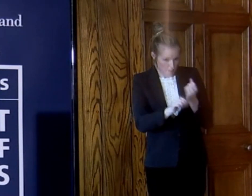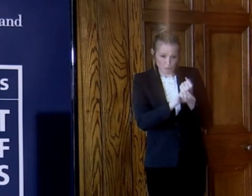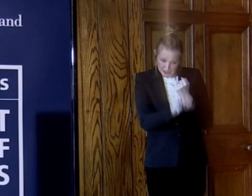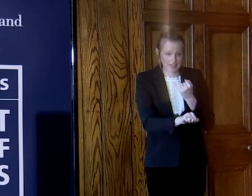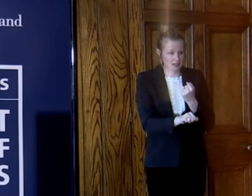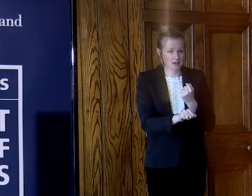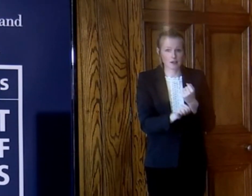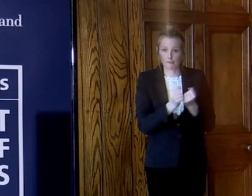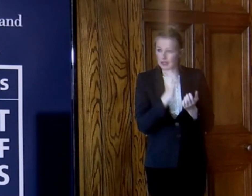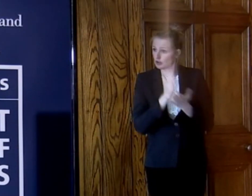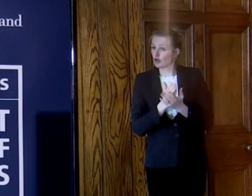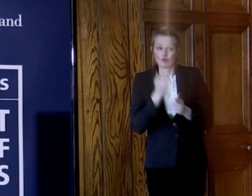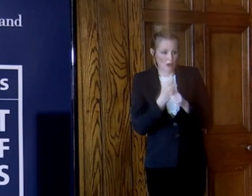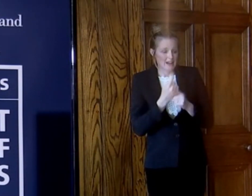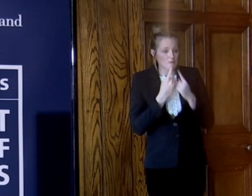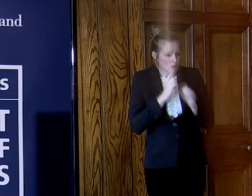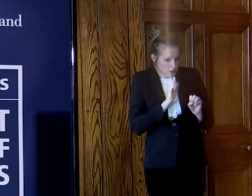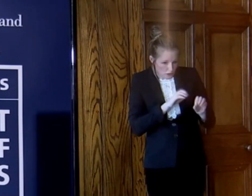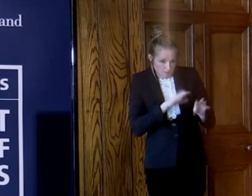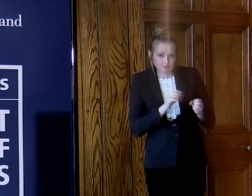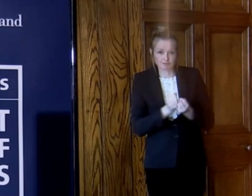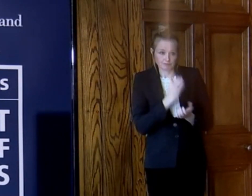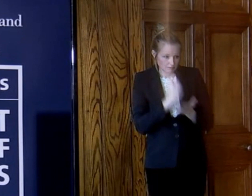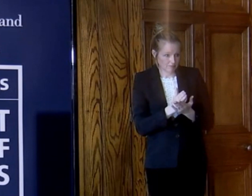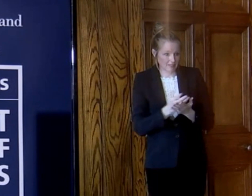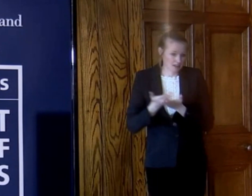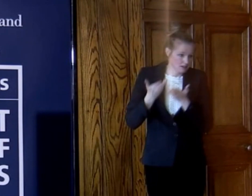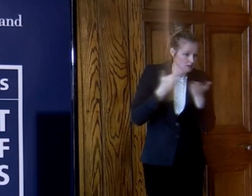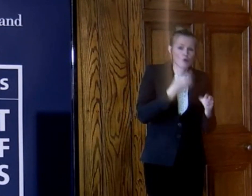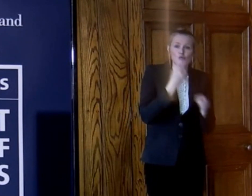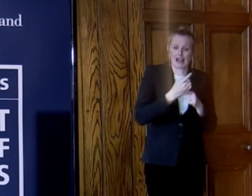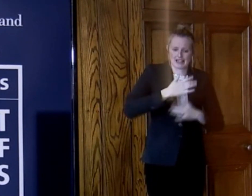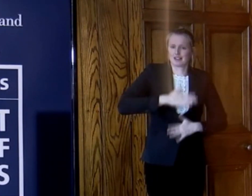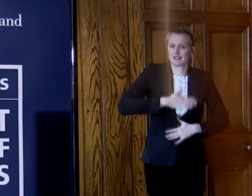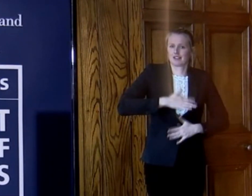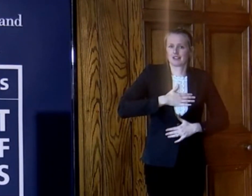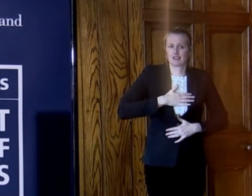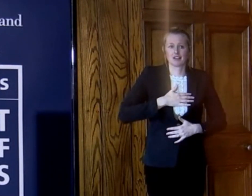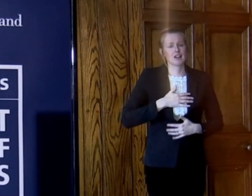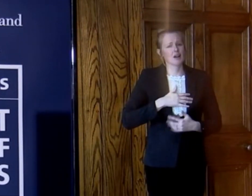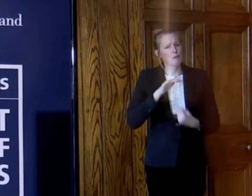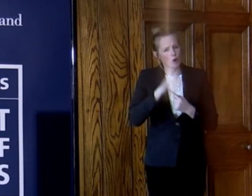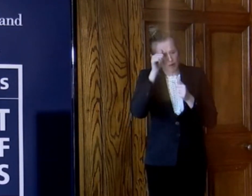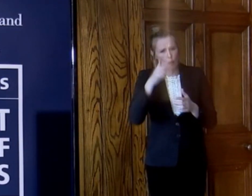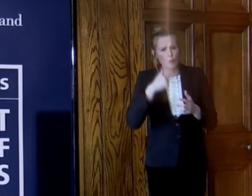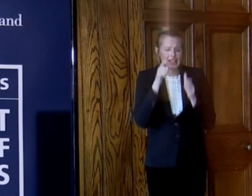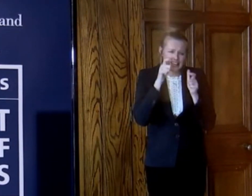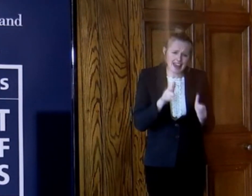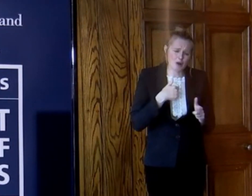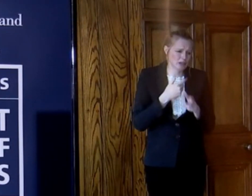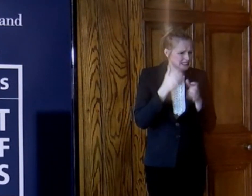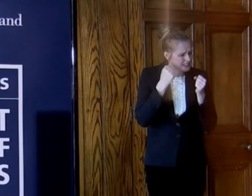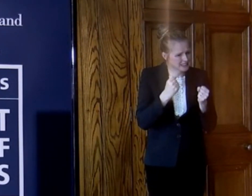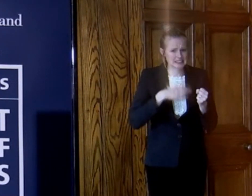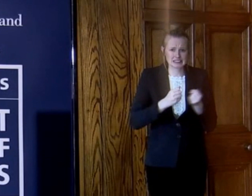make sure that they're given the proper guidance and that they know that that we care about what they're doing every day and I can say that we do and we'll do everything we can to make sure